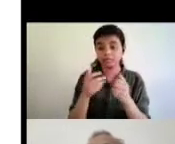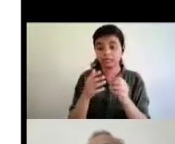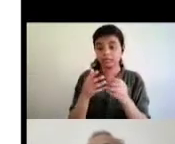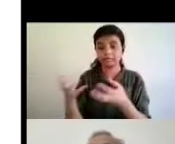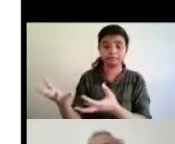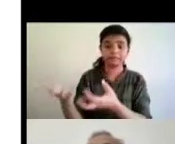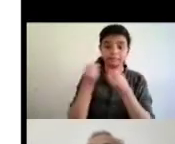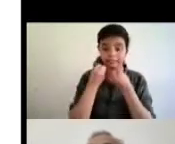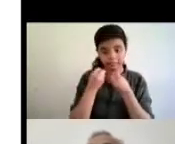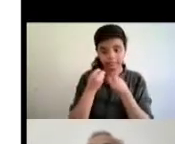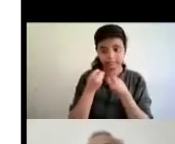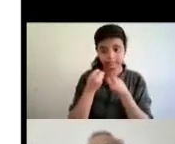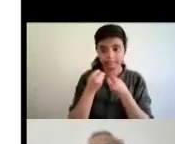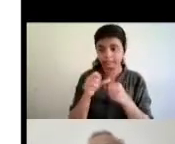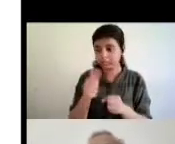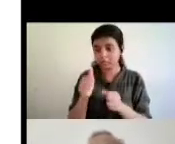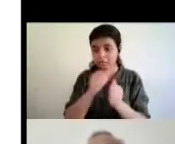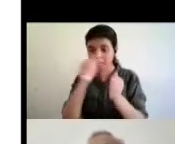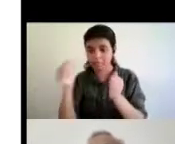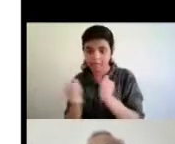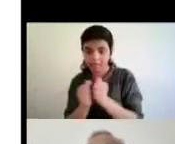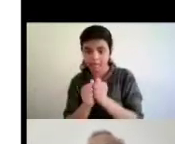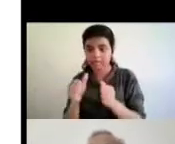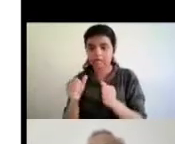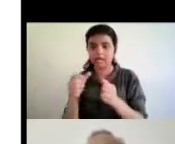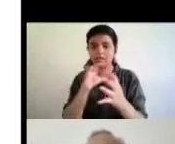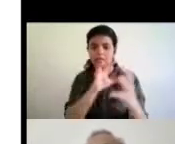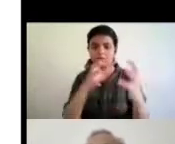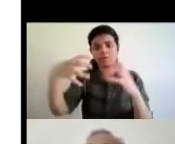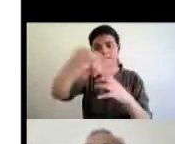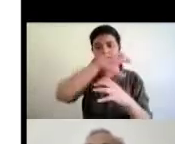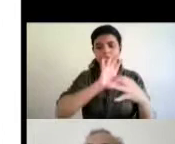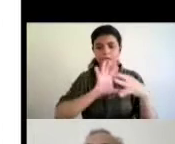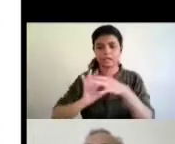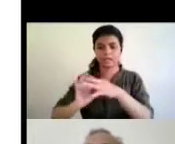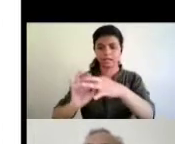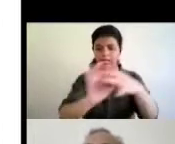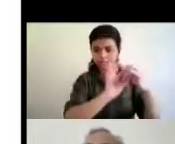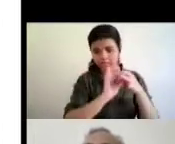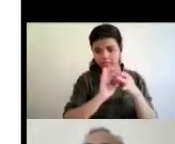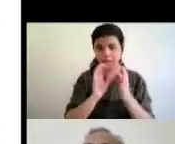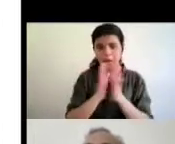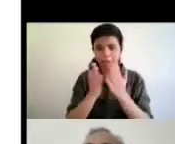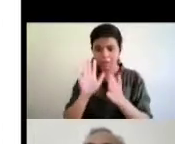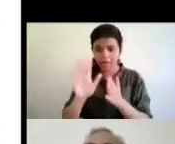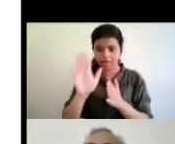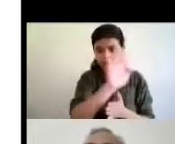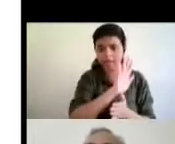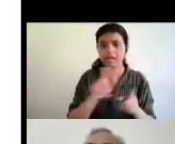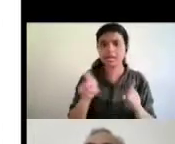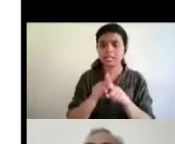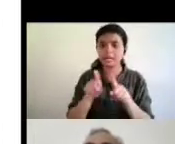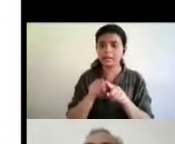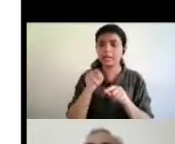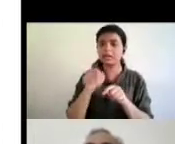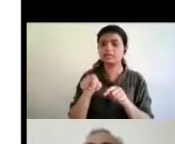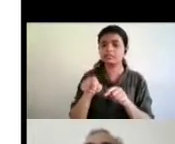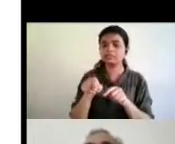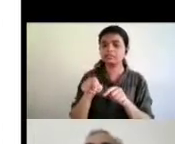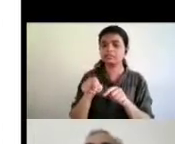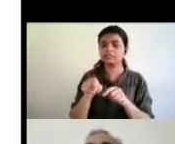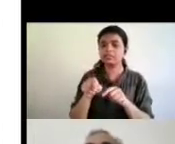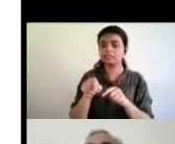partner authorized entity of another country uh that those books are then distributed only to the target